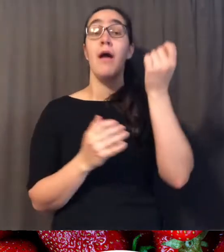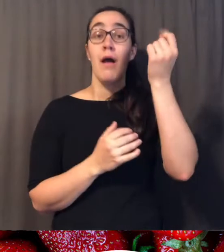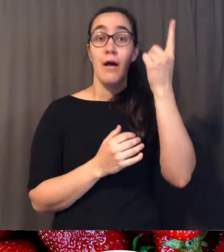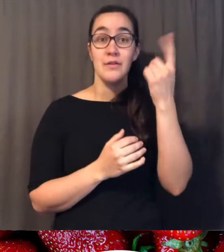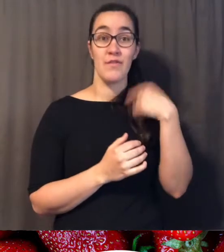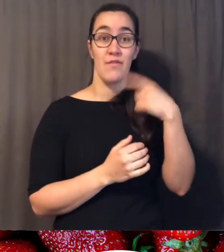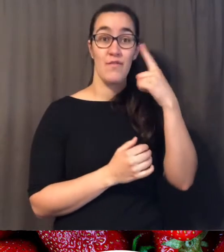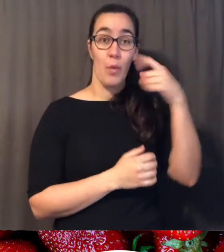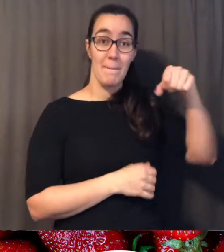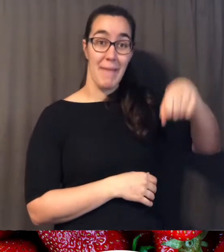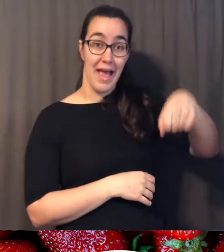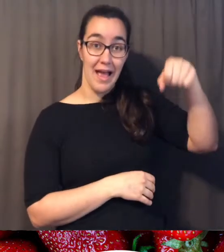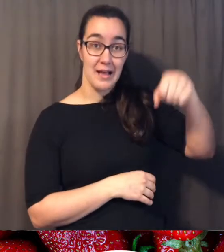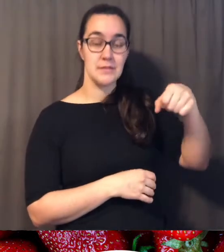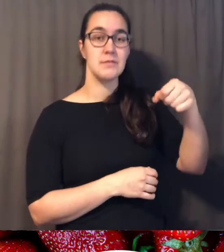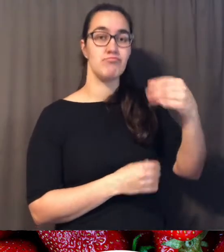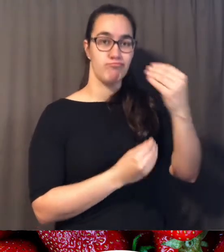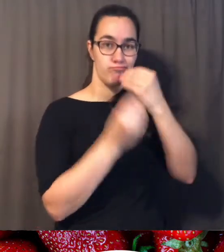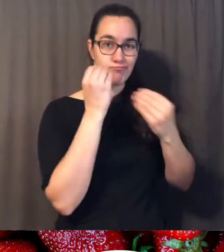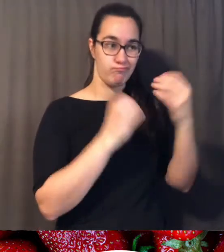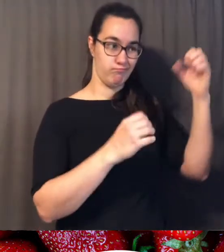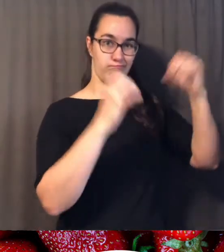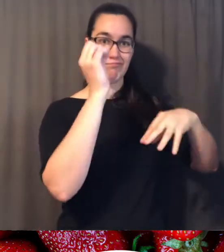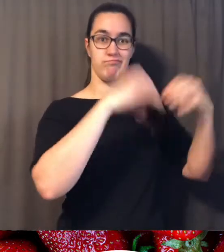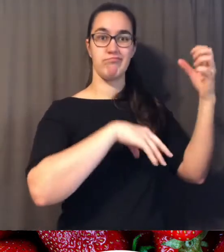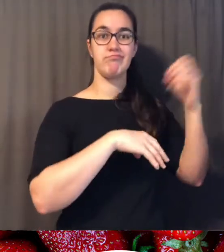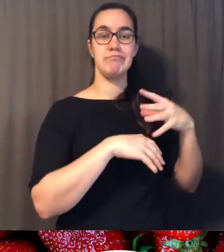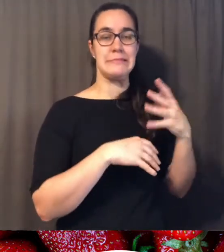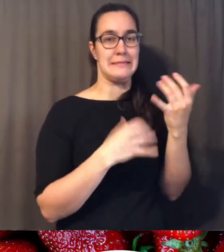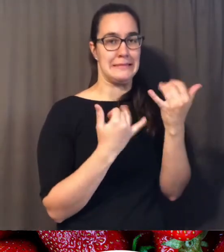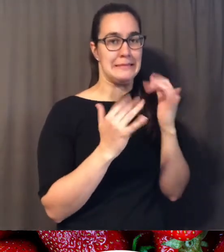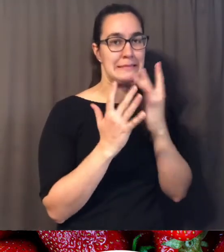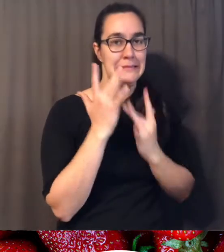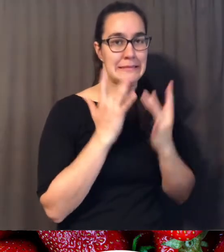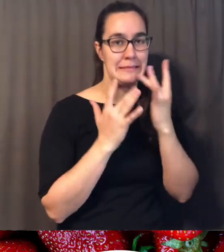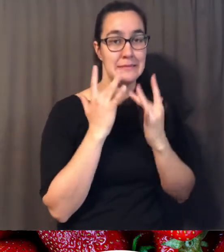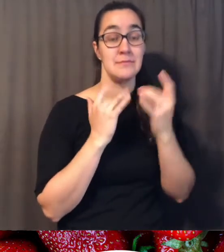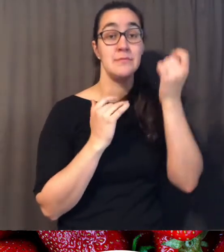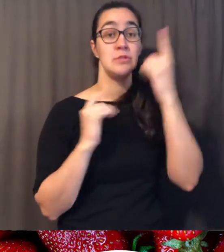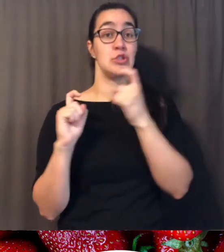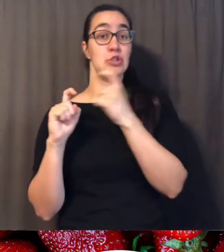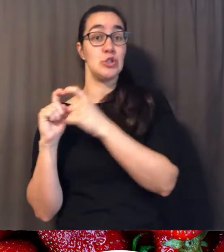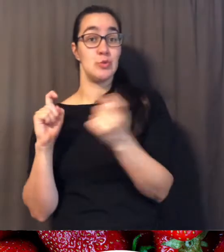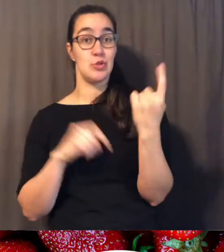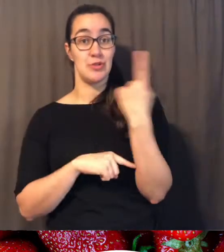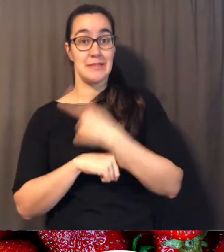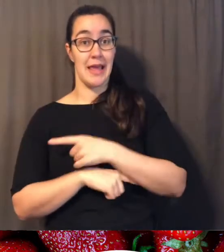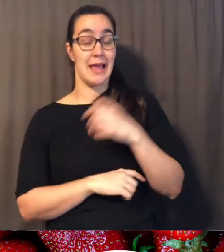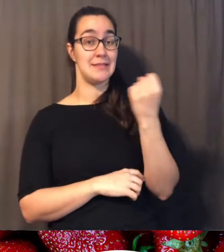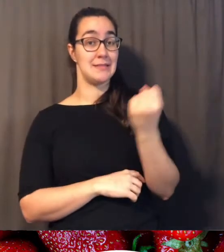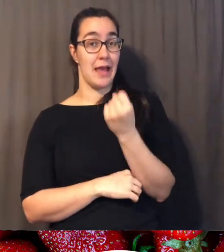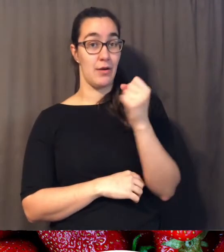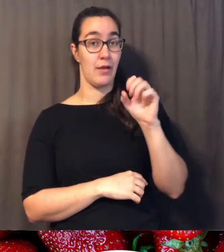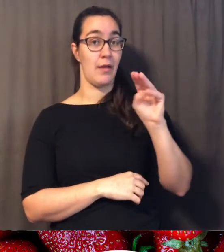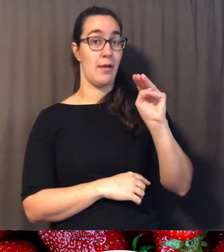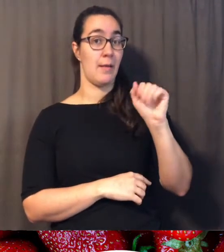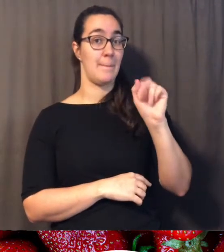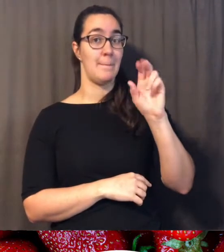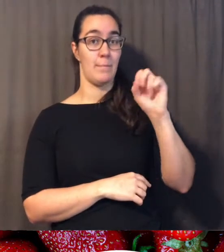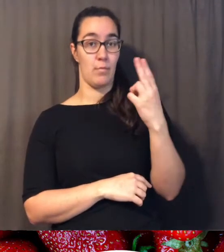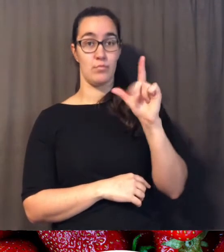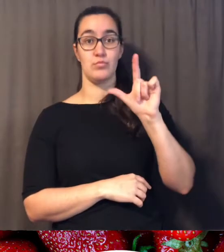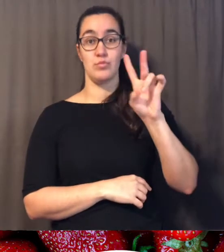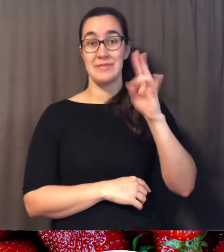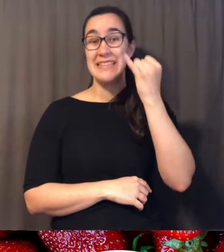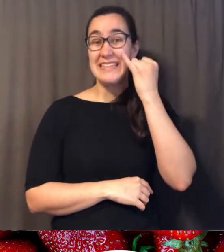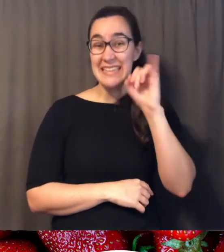tad bit short on the number of bags that we need so the distribution day is saturday the 27th if you are able to